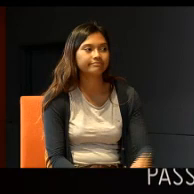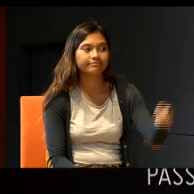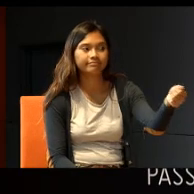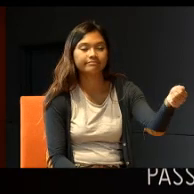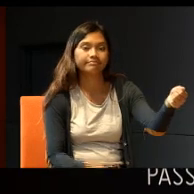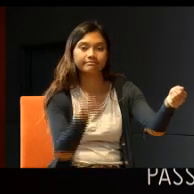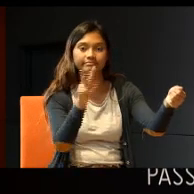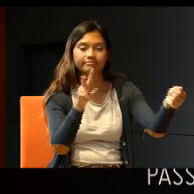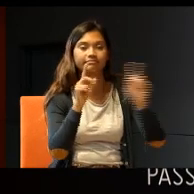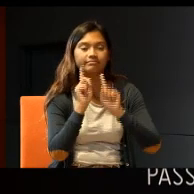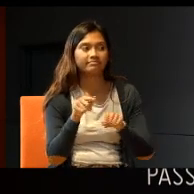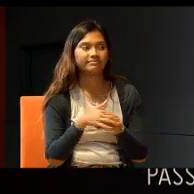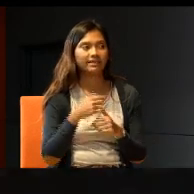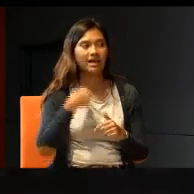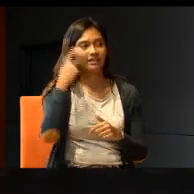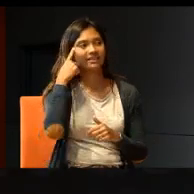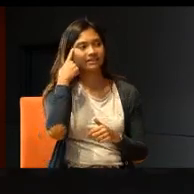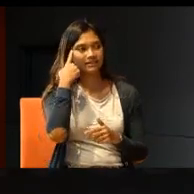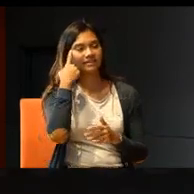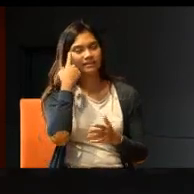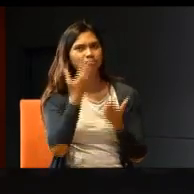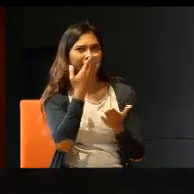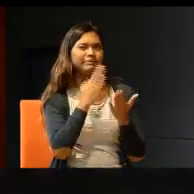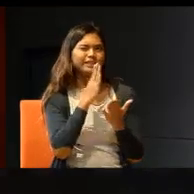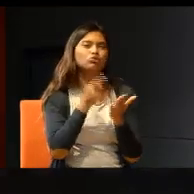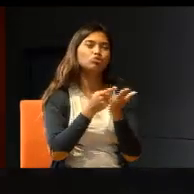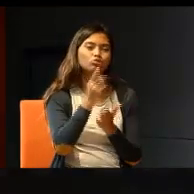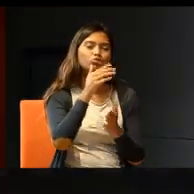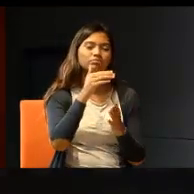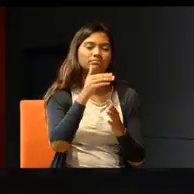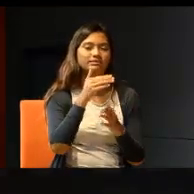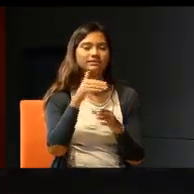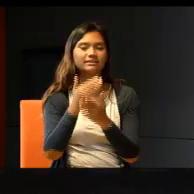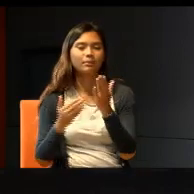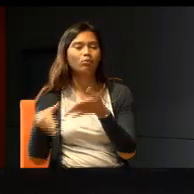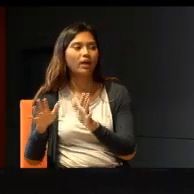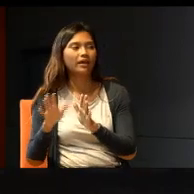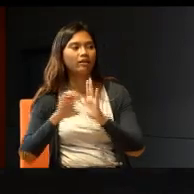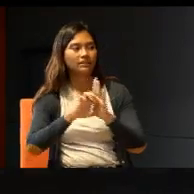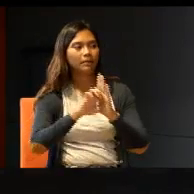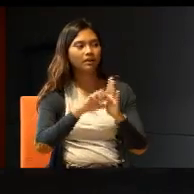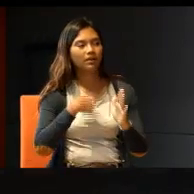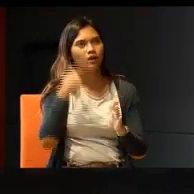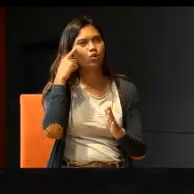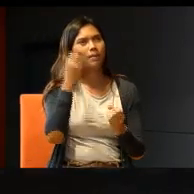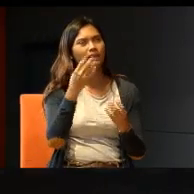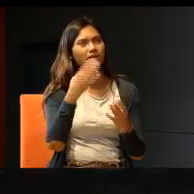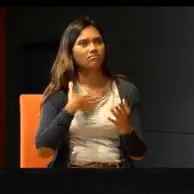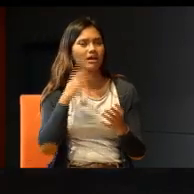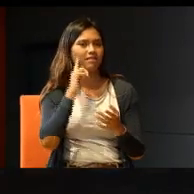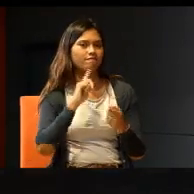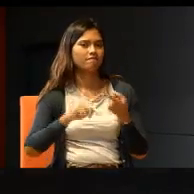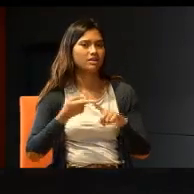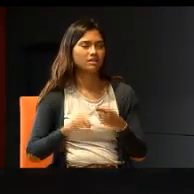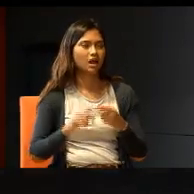So, I think it may be true in some ways. So, for example, I know many of my deaf friends are